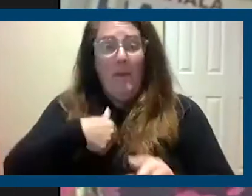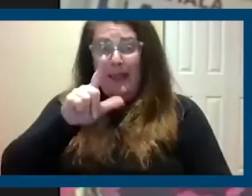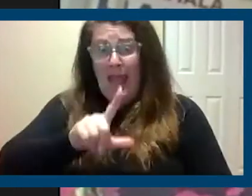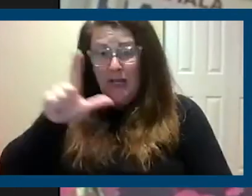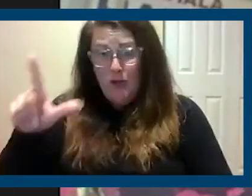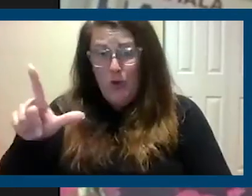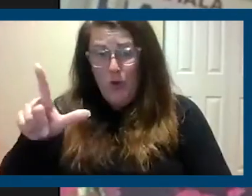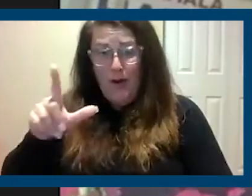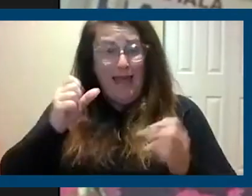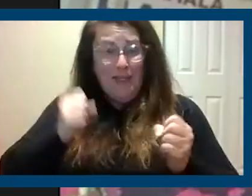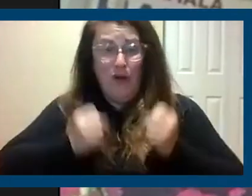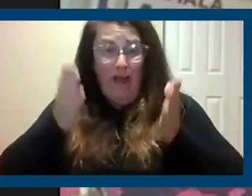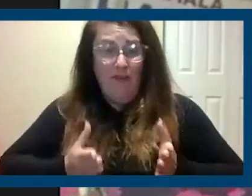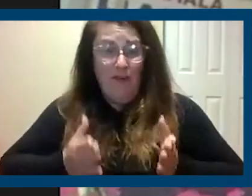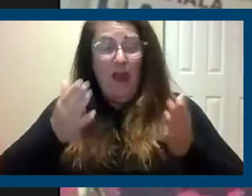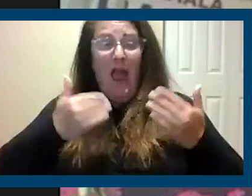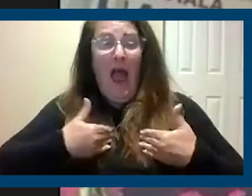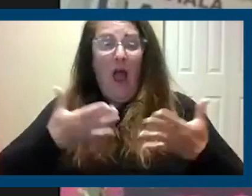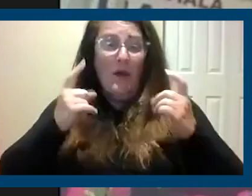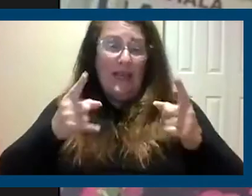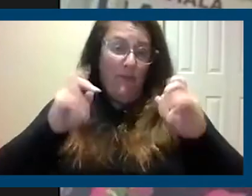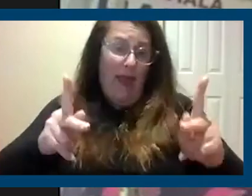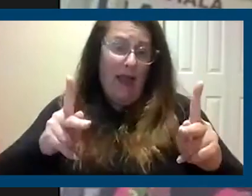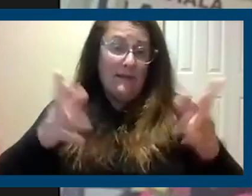to survive. And so I want to give back in every way I can.